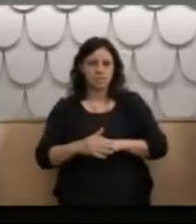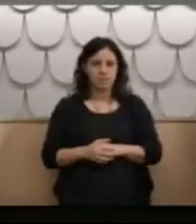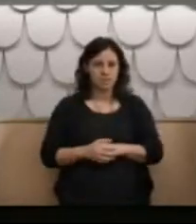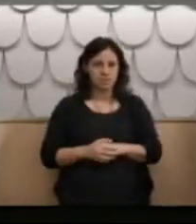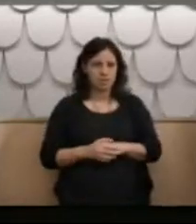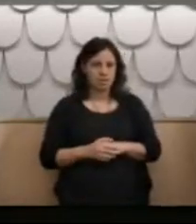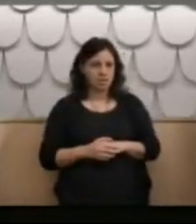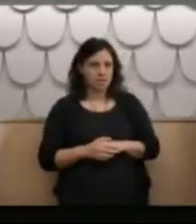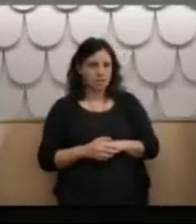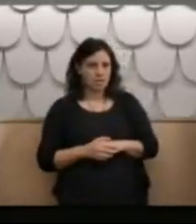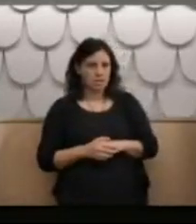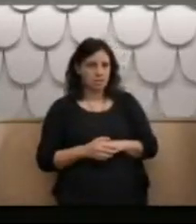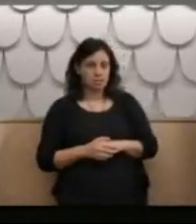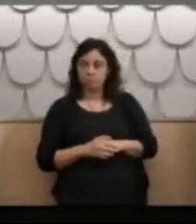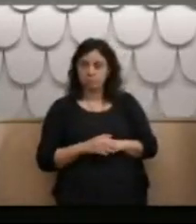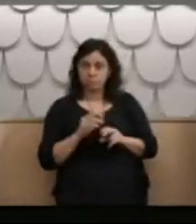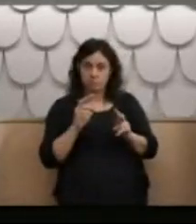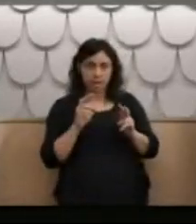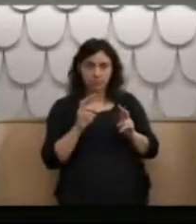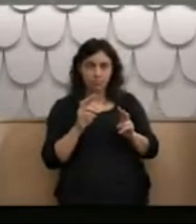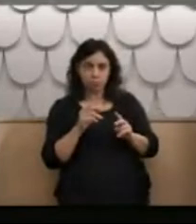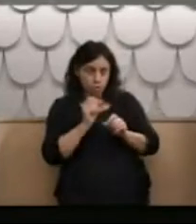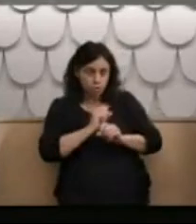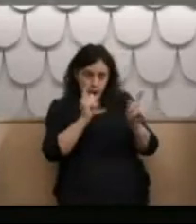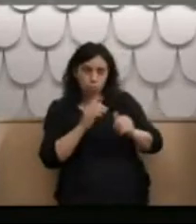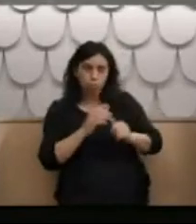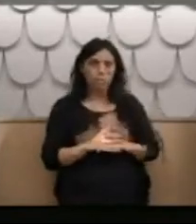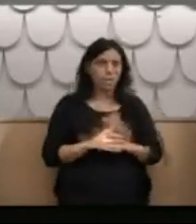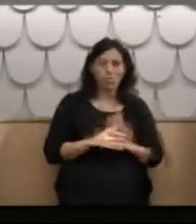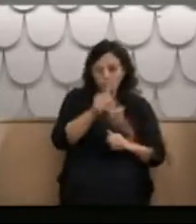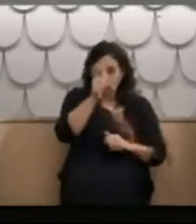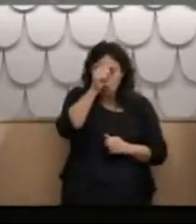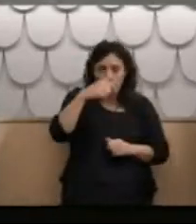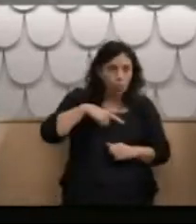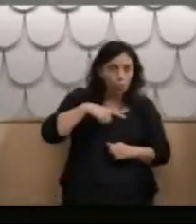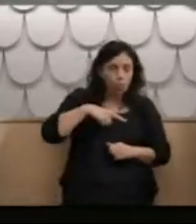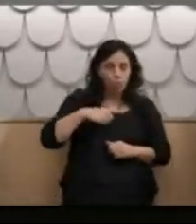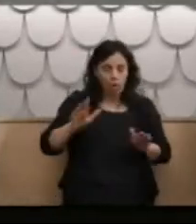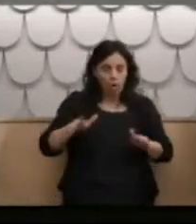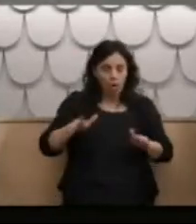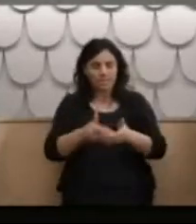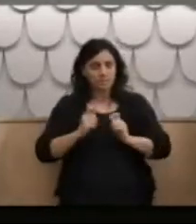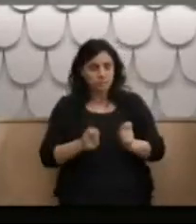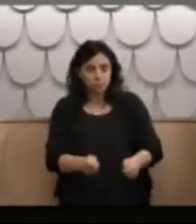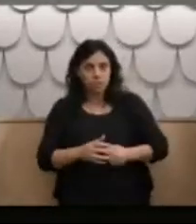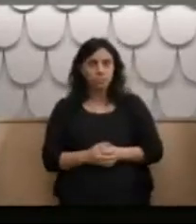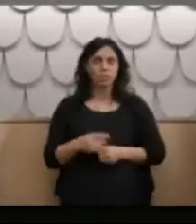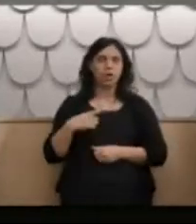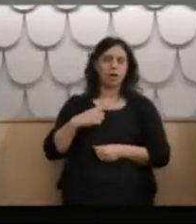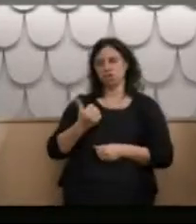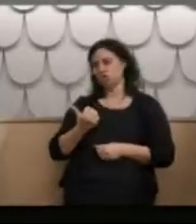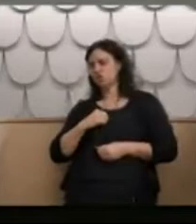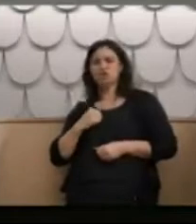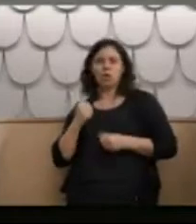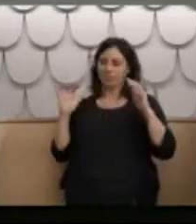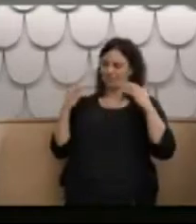No. So you were never told that you were getting it because you were showing off to the girls? No. You just got what was given to you.